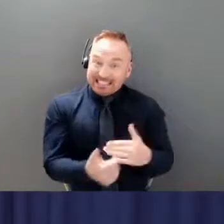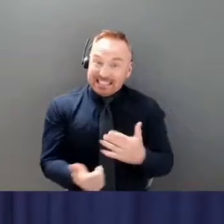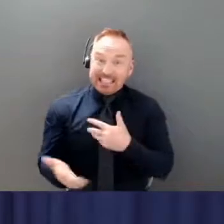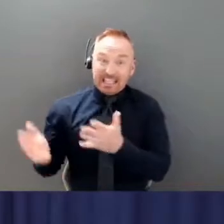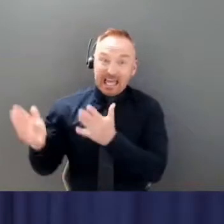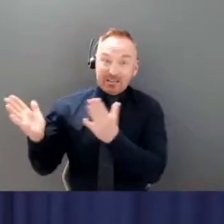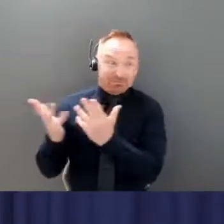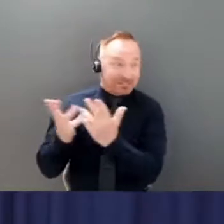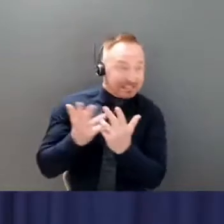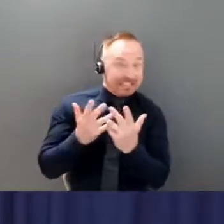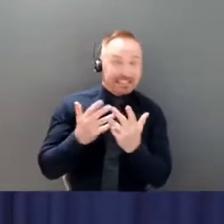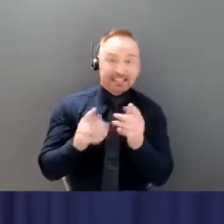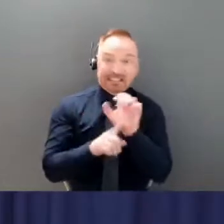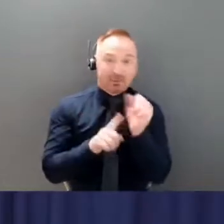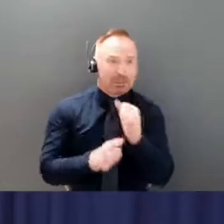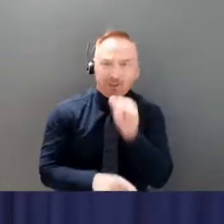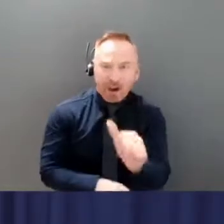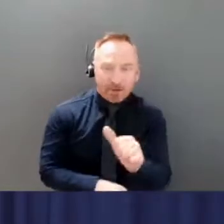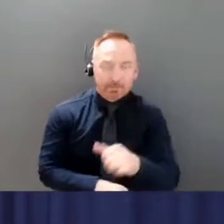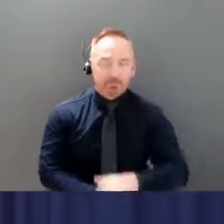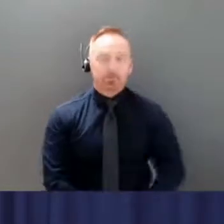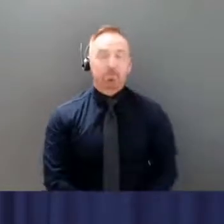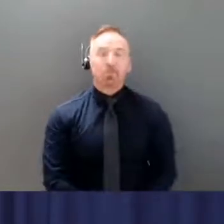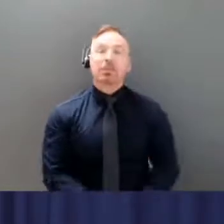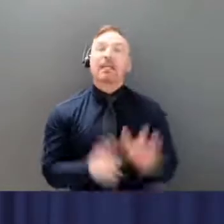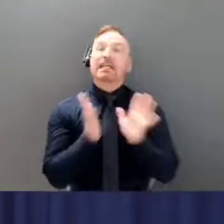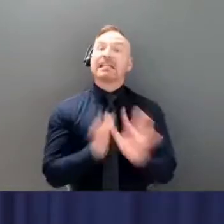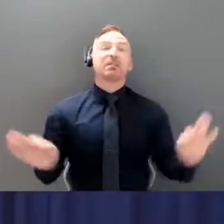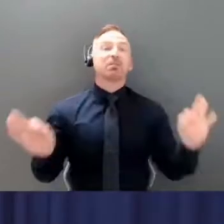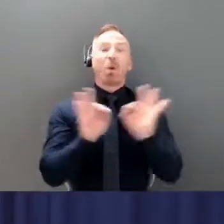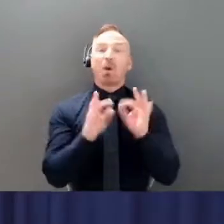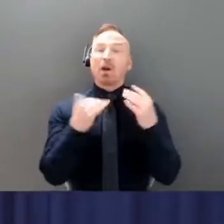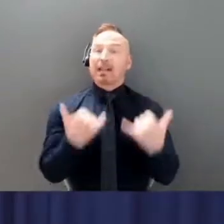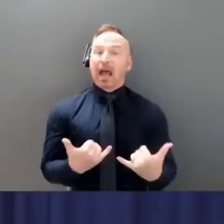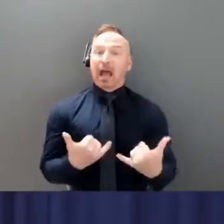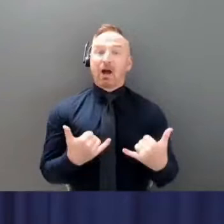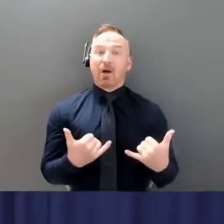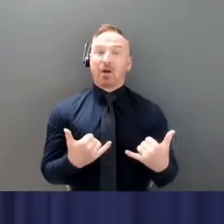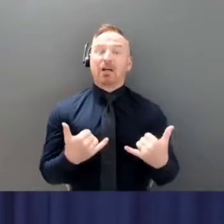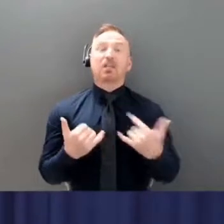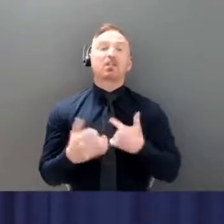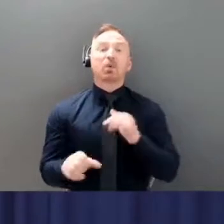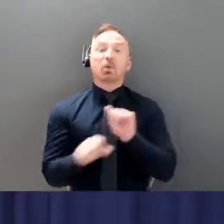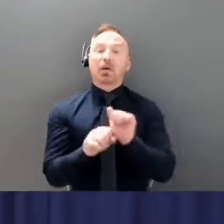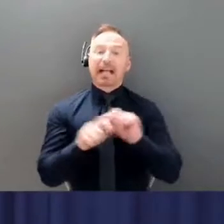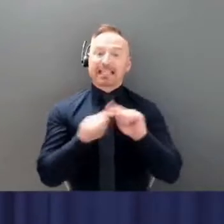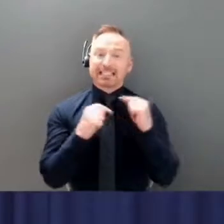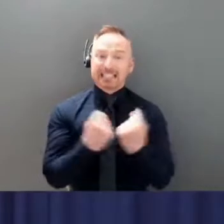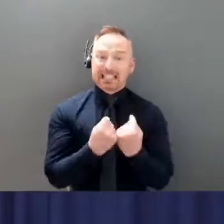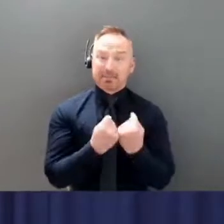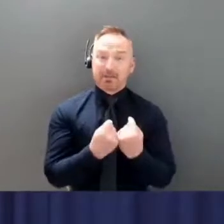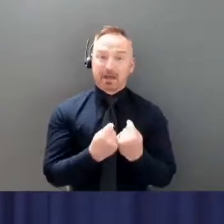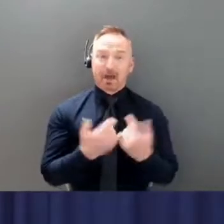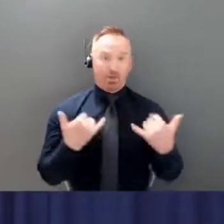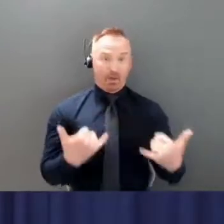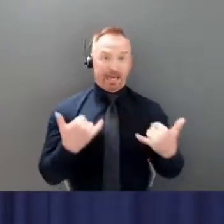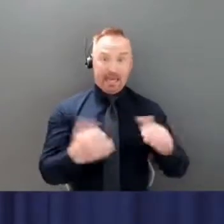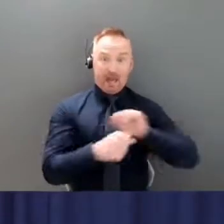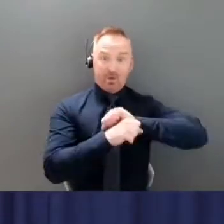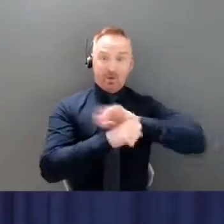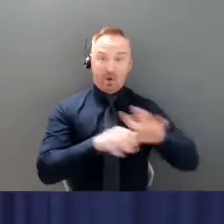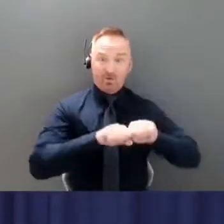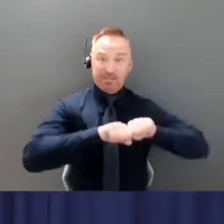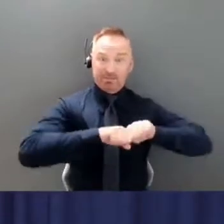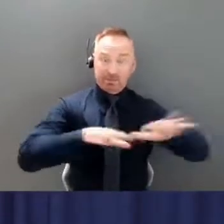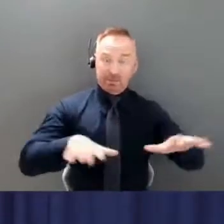It's now more important than ever to continue working together as a team. The current wave is the biggest challenge that we have faced yet, and